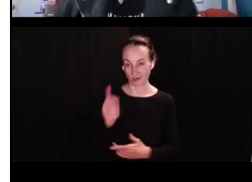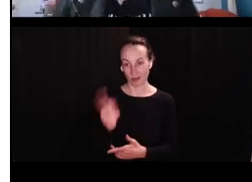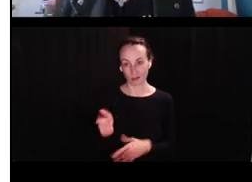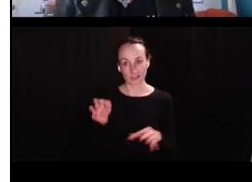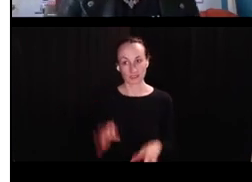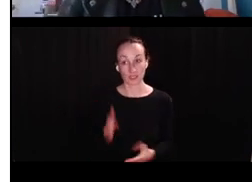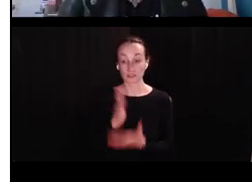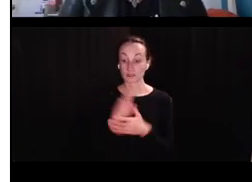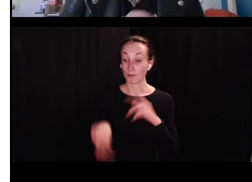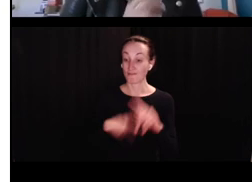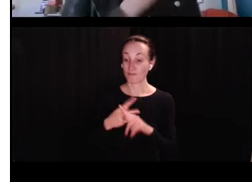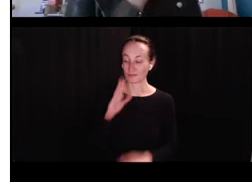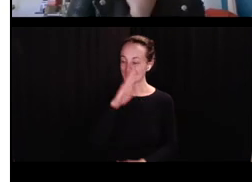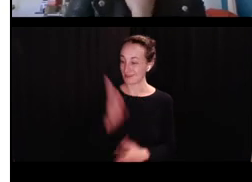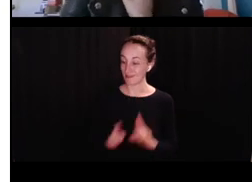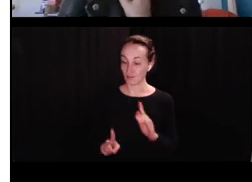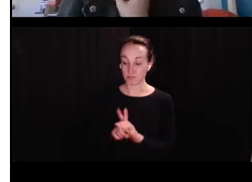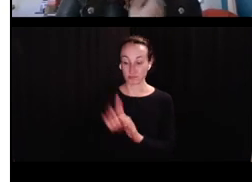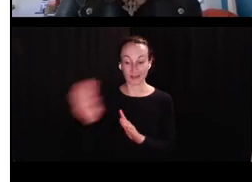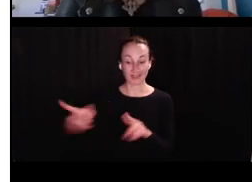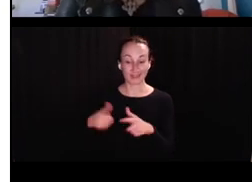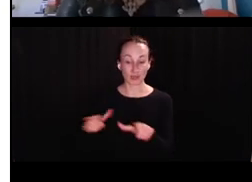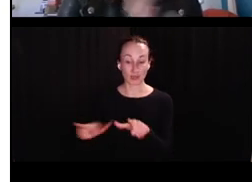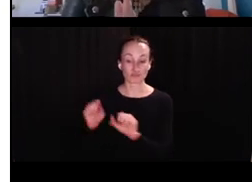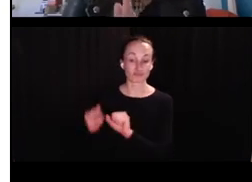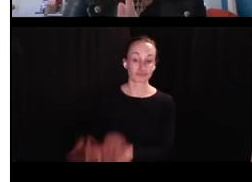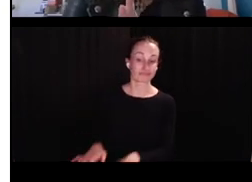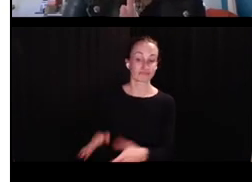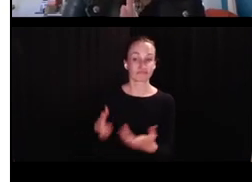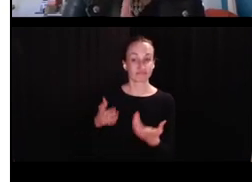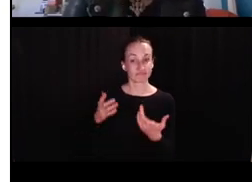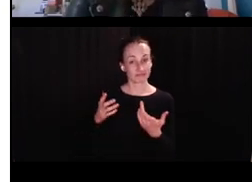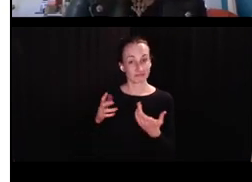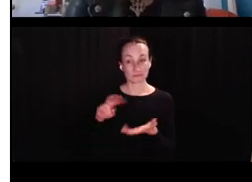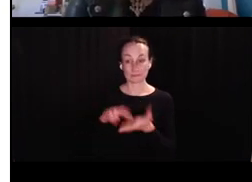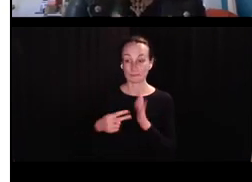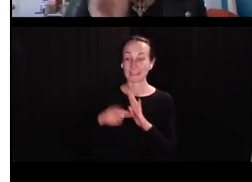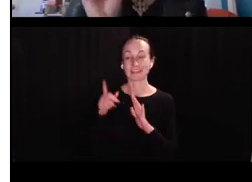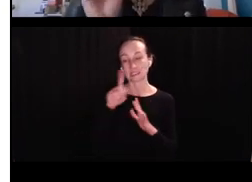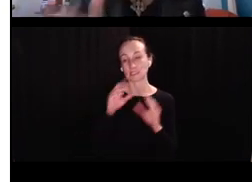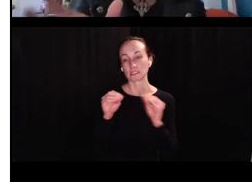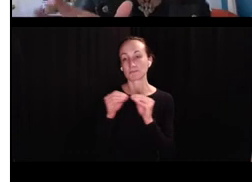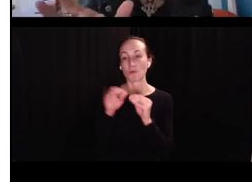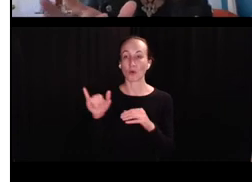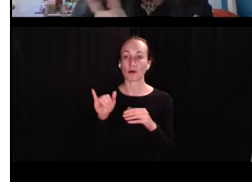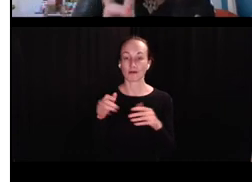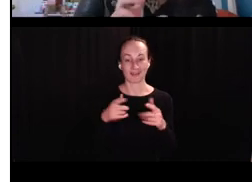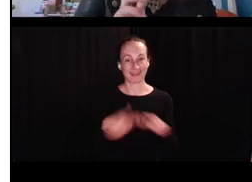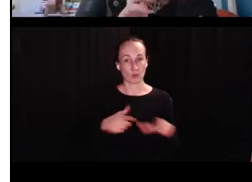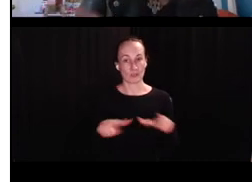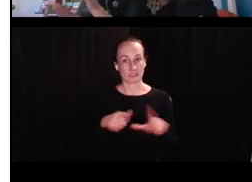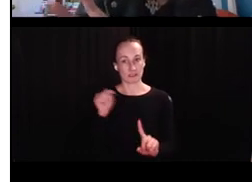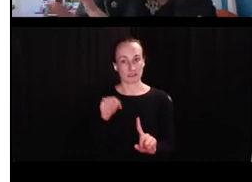future direction would be how children ultimately decide that some forms never occur in their language so that it's linguistically, um,